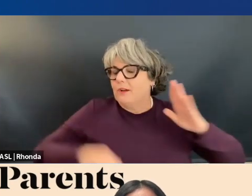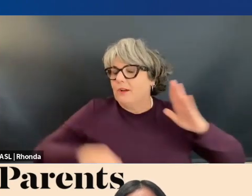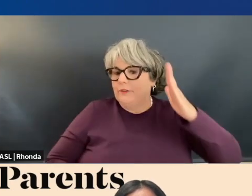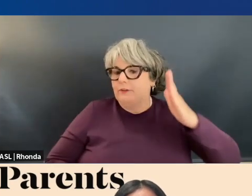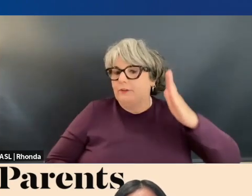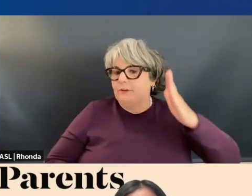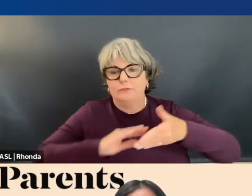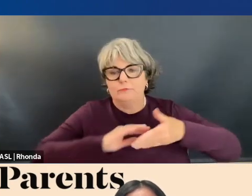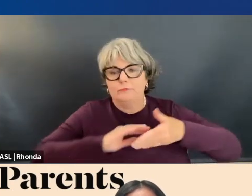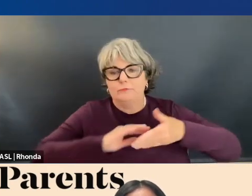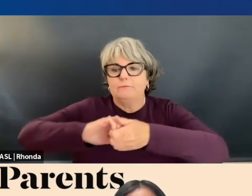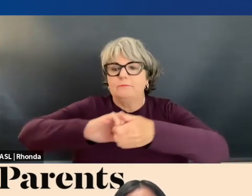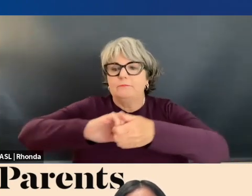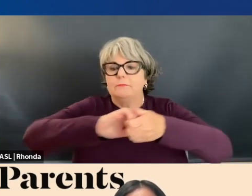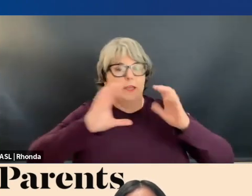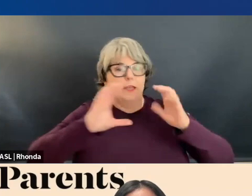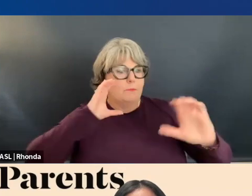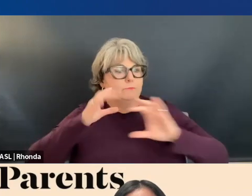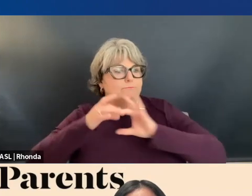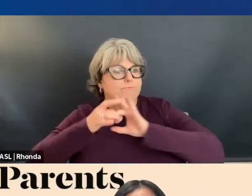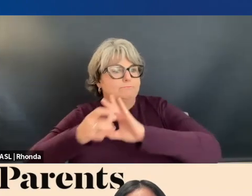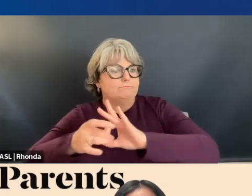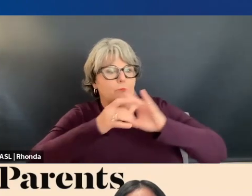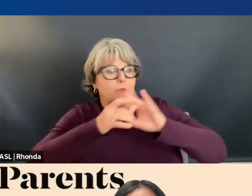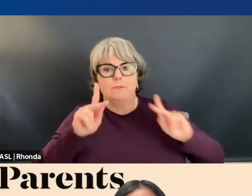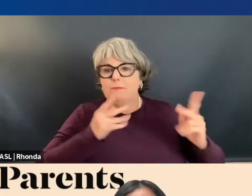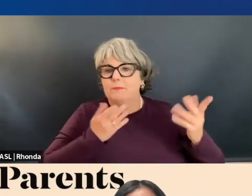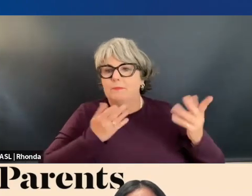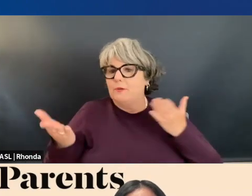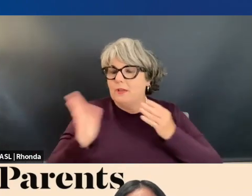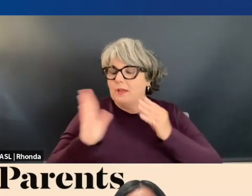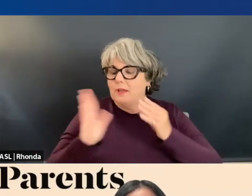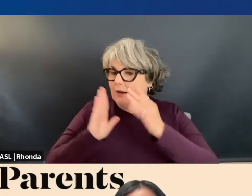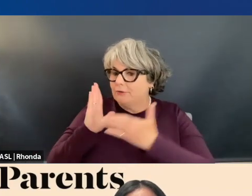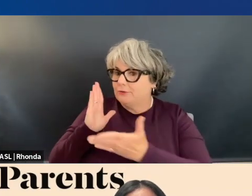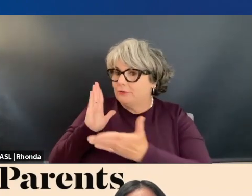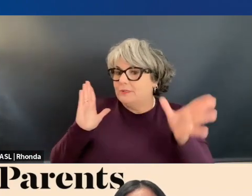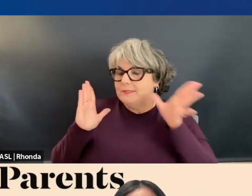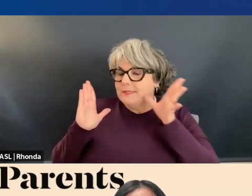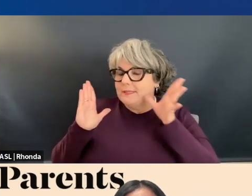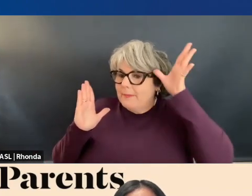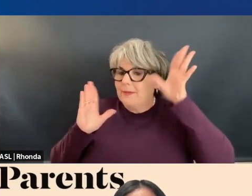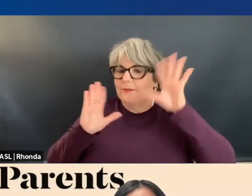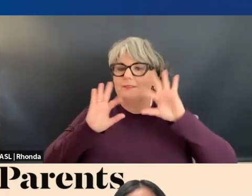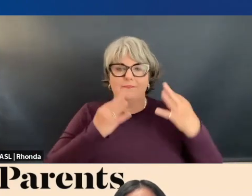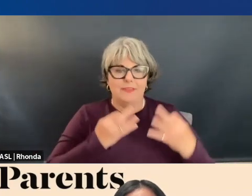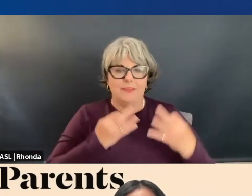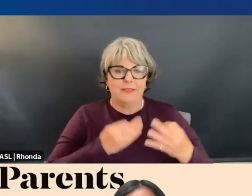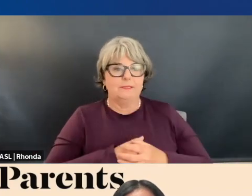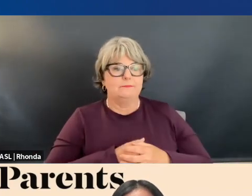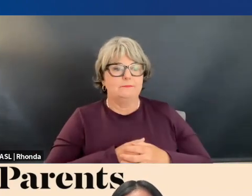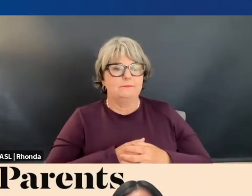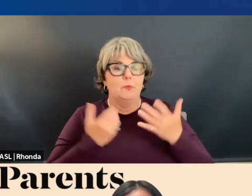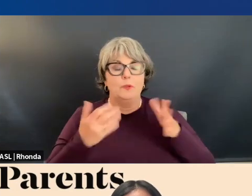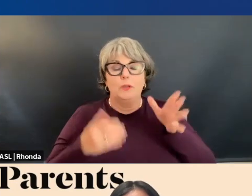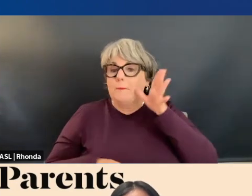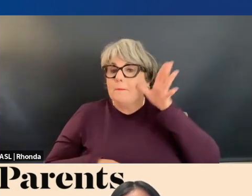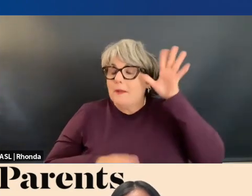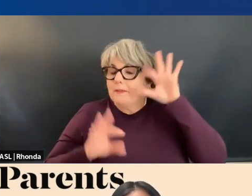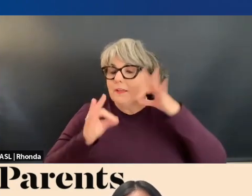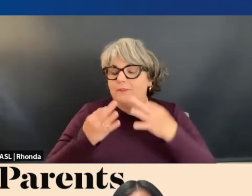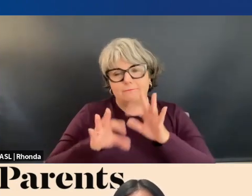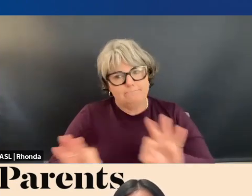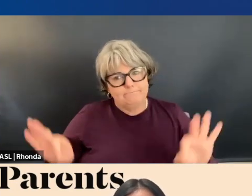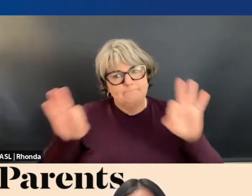collaboration and communication closely with the people we serve, our students and parents and families. We know parents and families are essential to